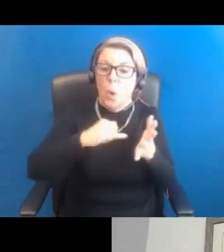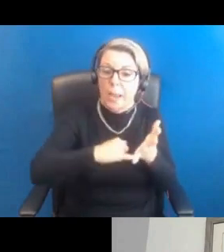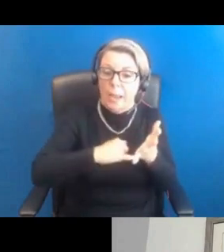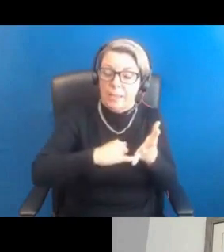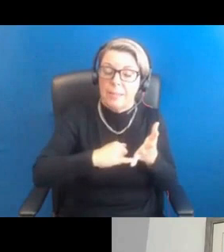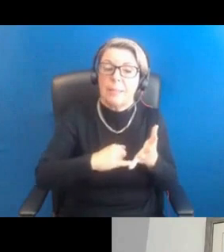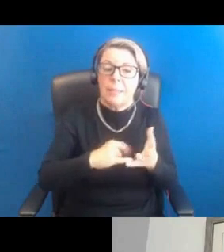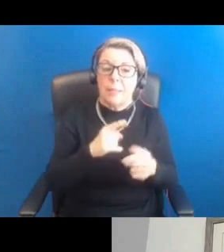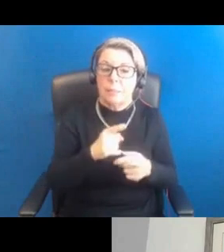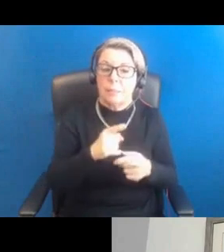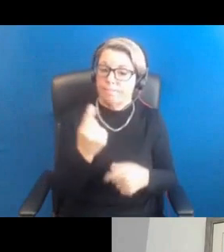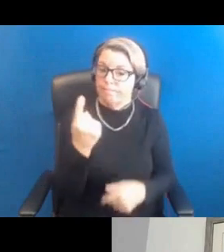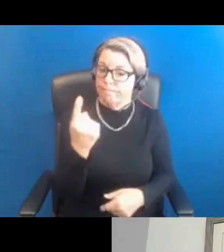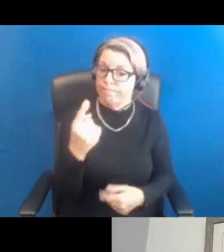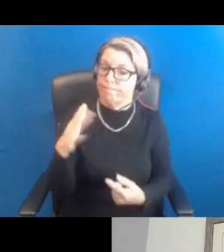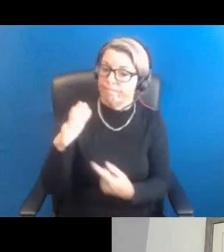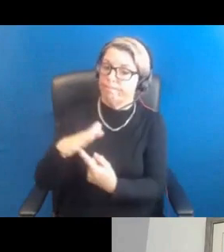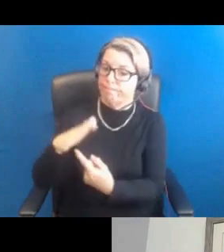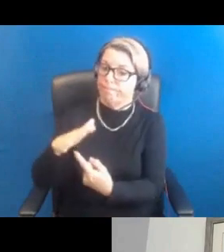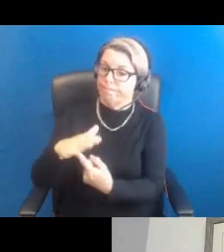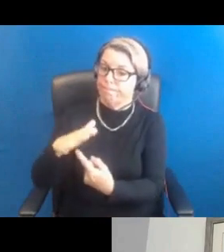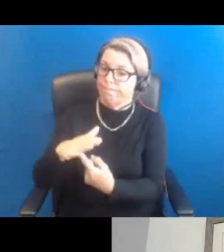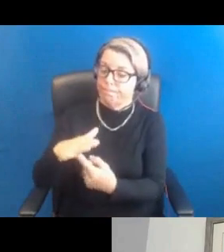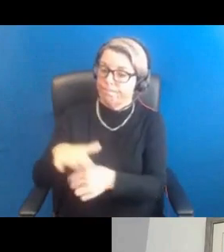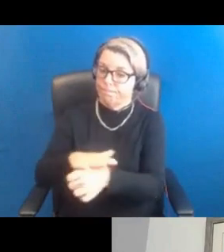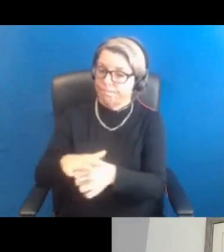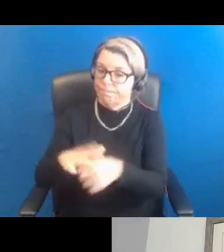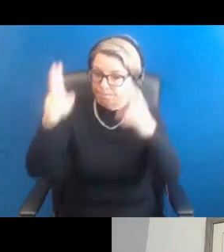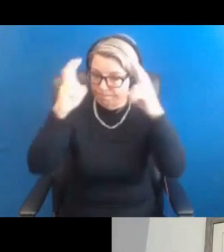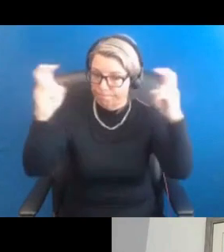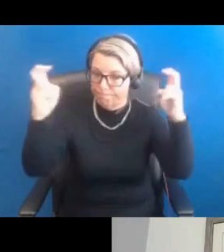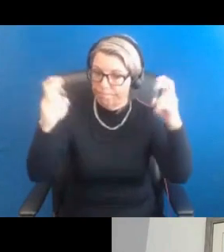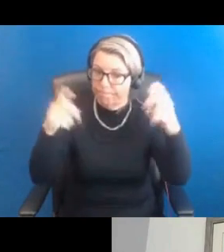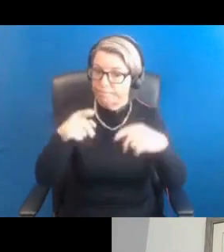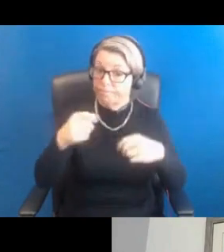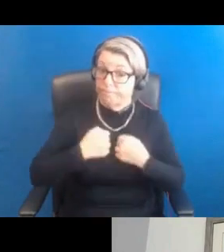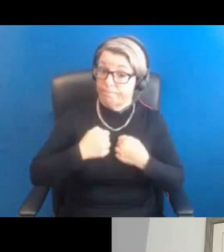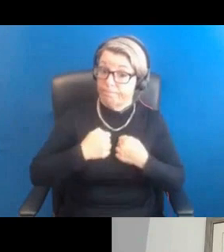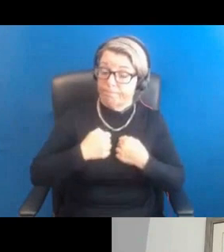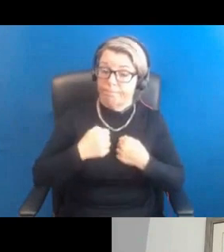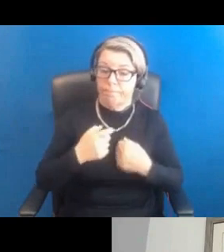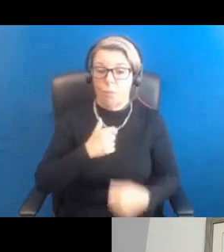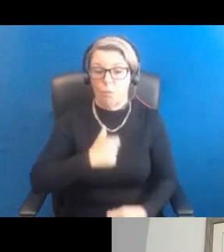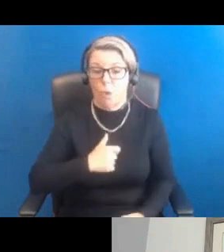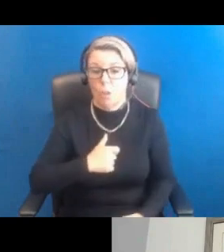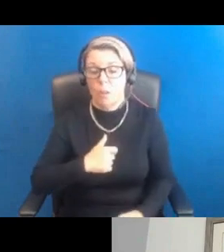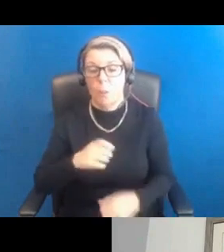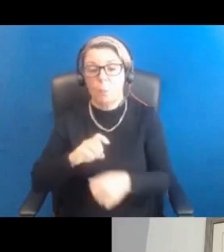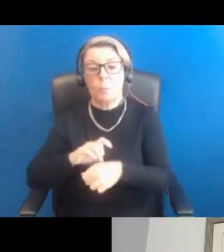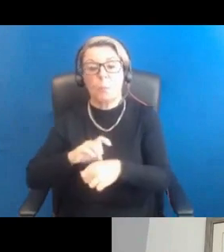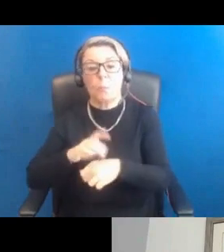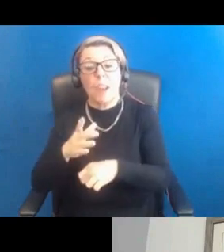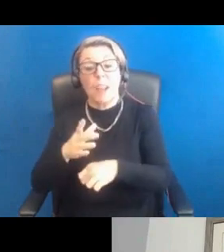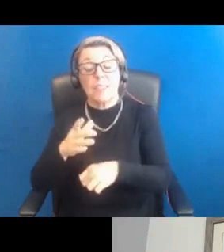one of her key priority areas for her term. And also, we're joined by Professor Colin Duncan